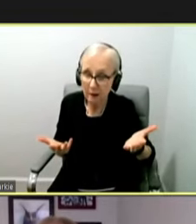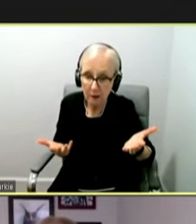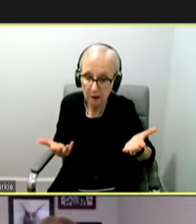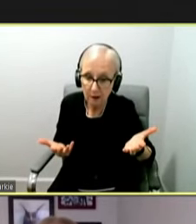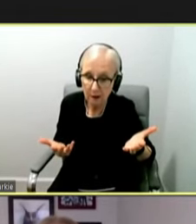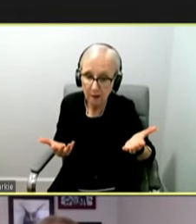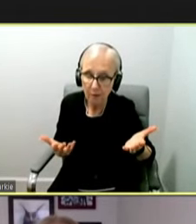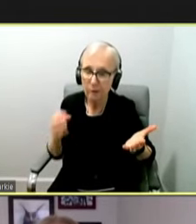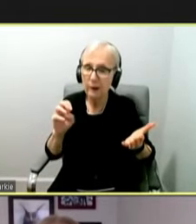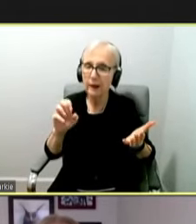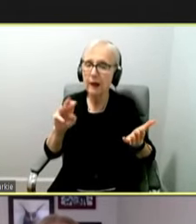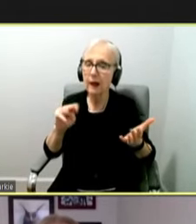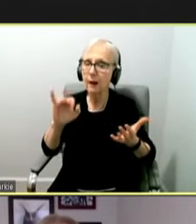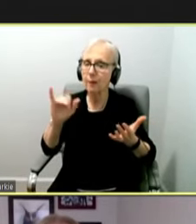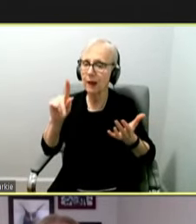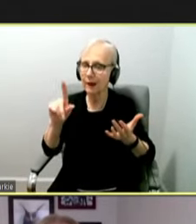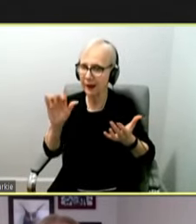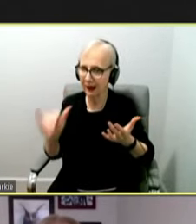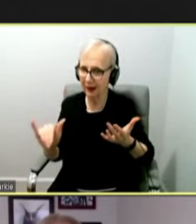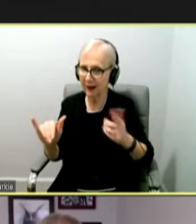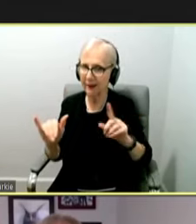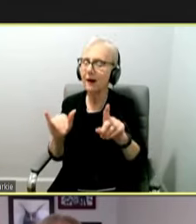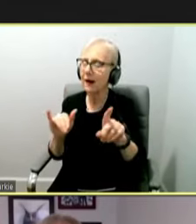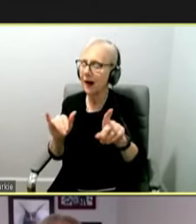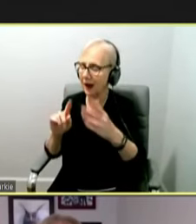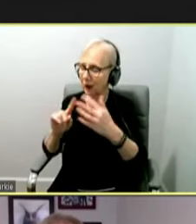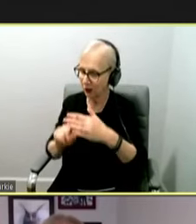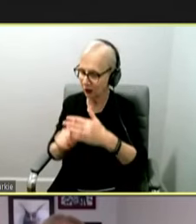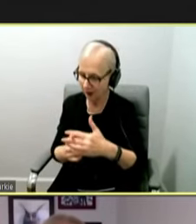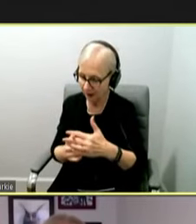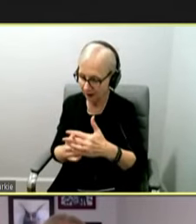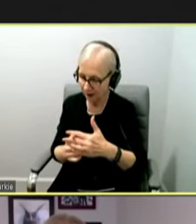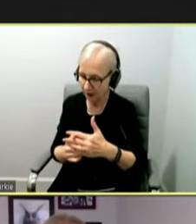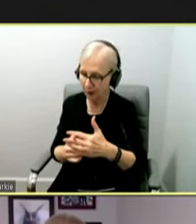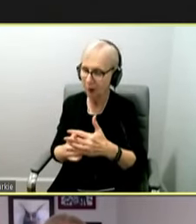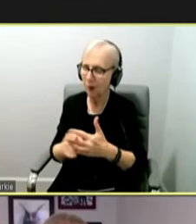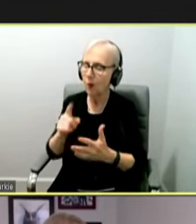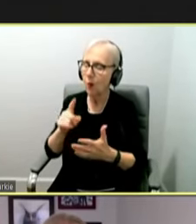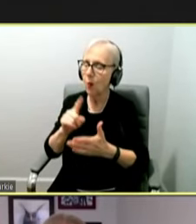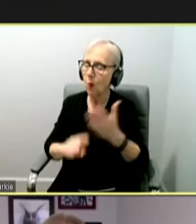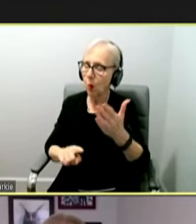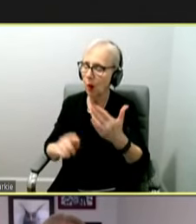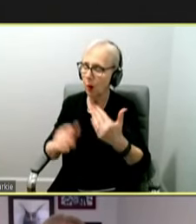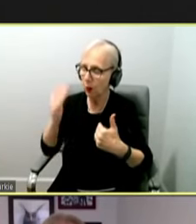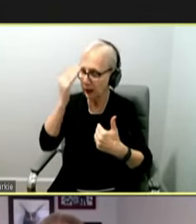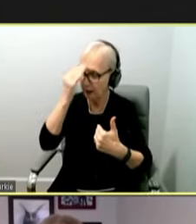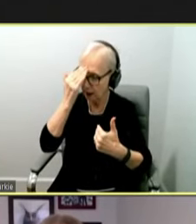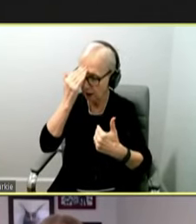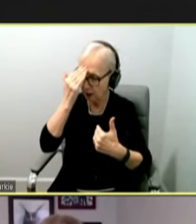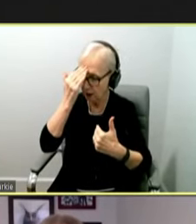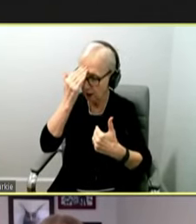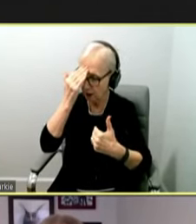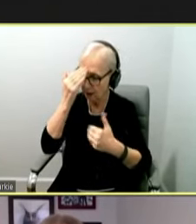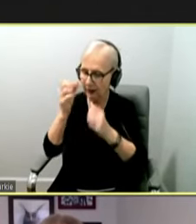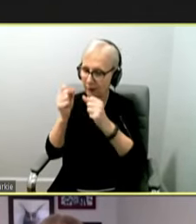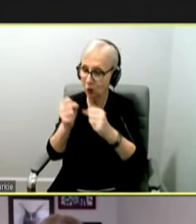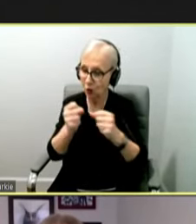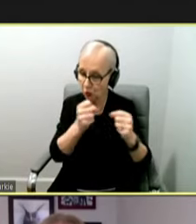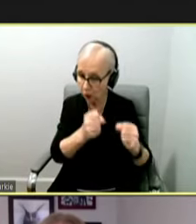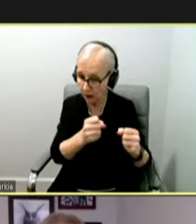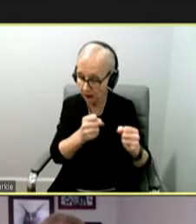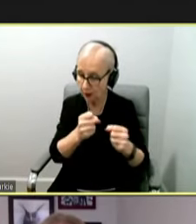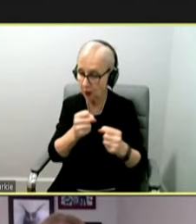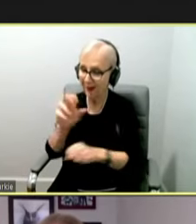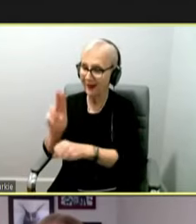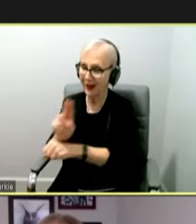So I can start. So, I mean, I think what we have, and I think what the public needs to know is that the strategies that we